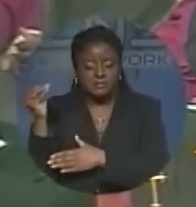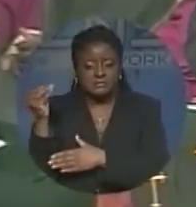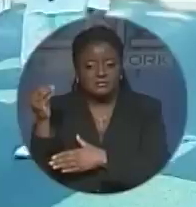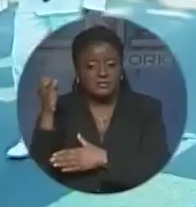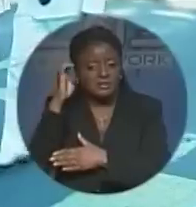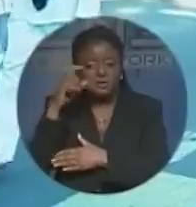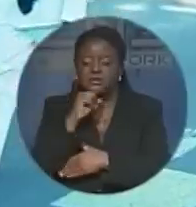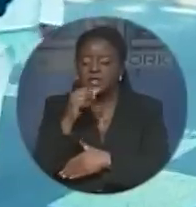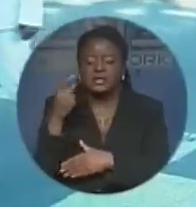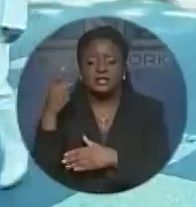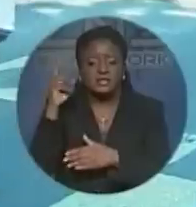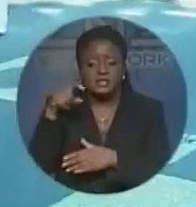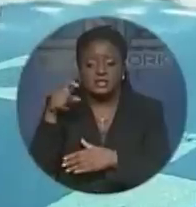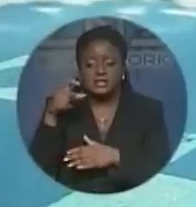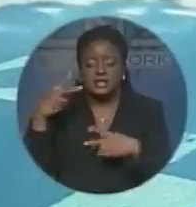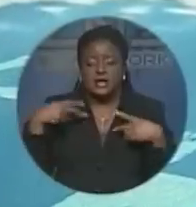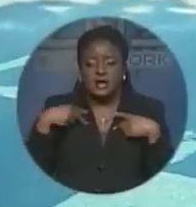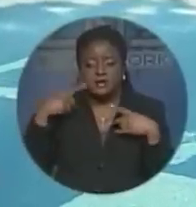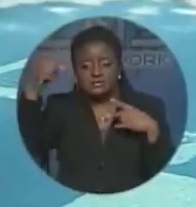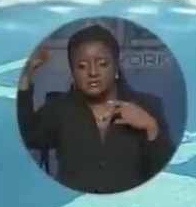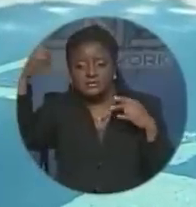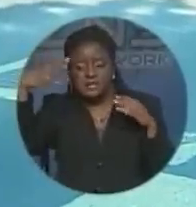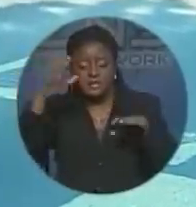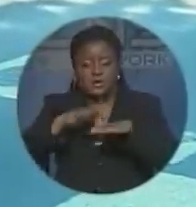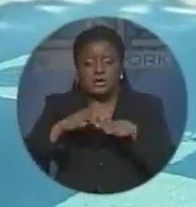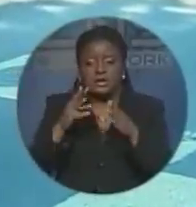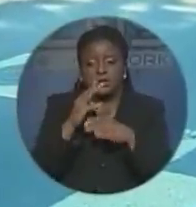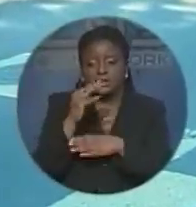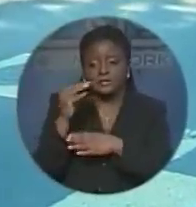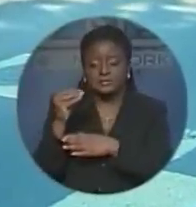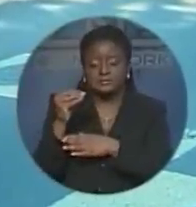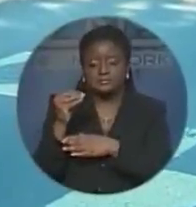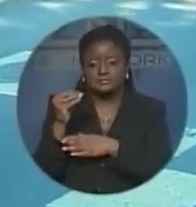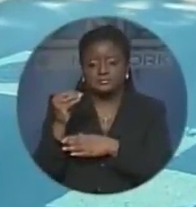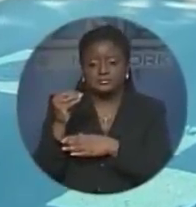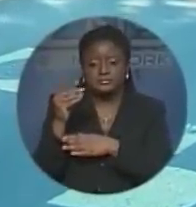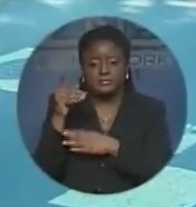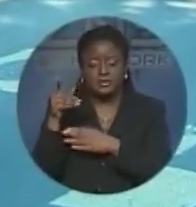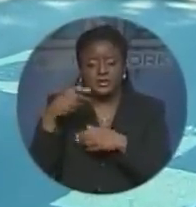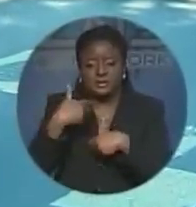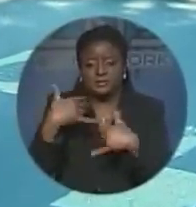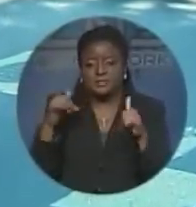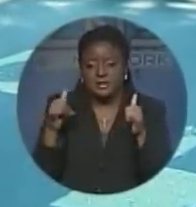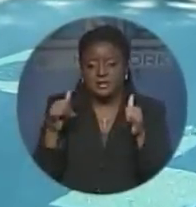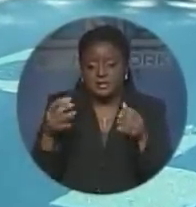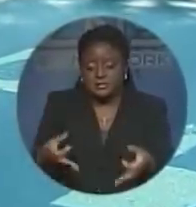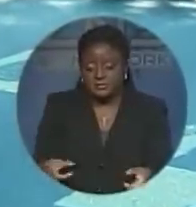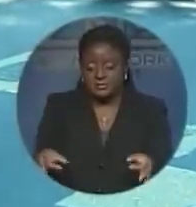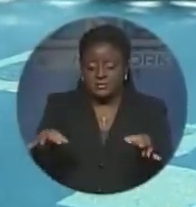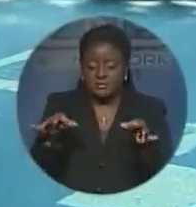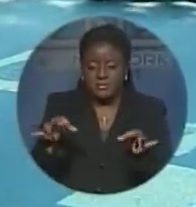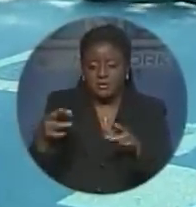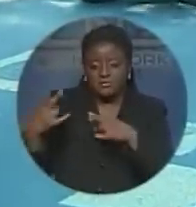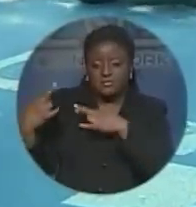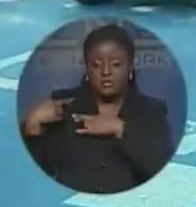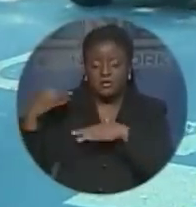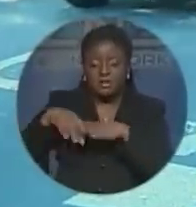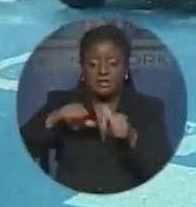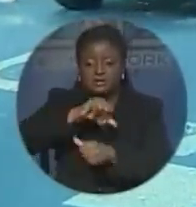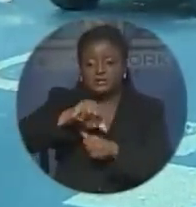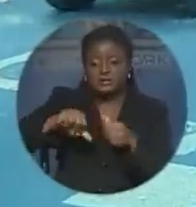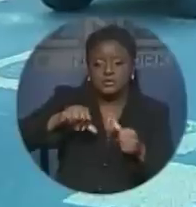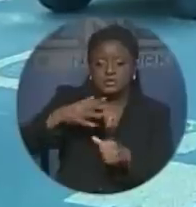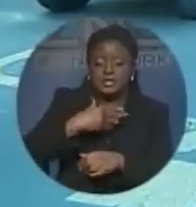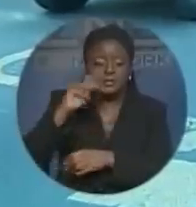on him. As you heard, Sir Clifford Darling played a pivotal role in the social and political advancement of our